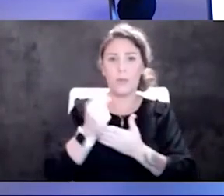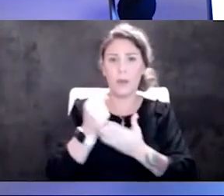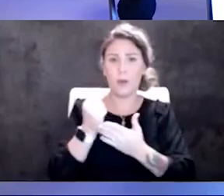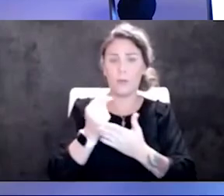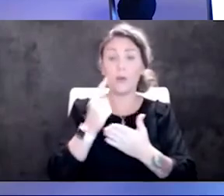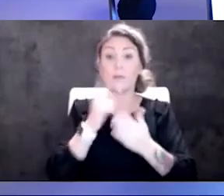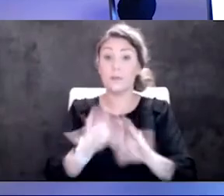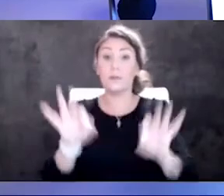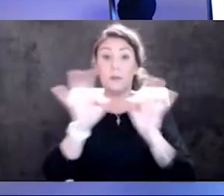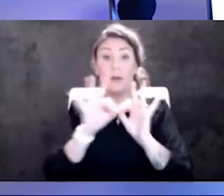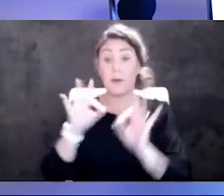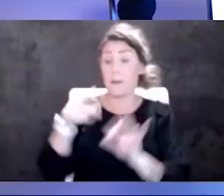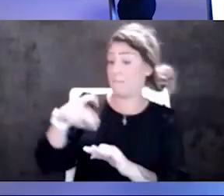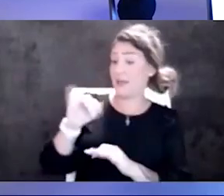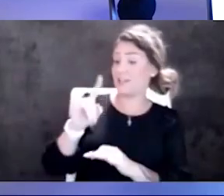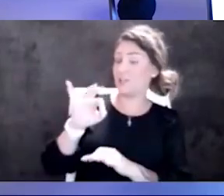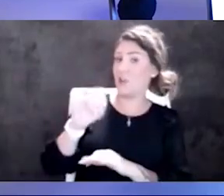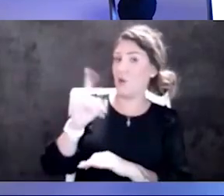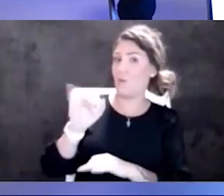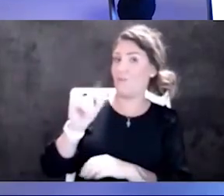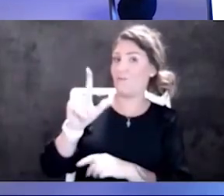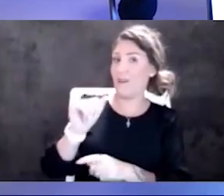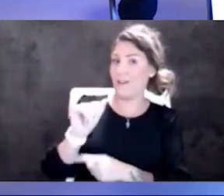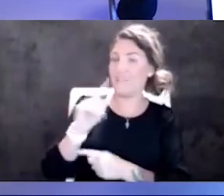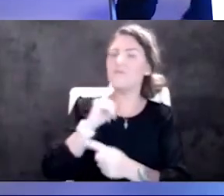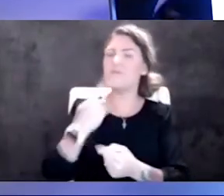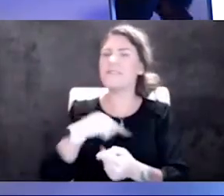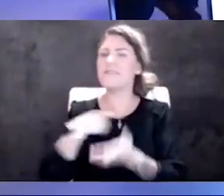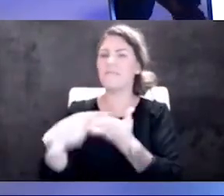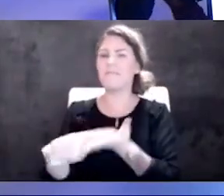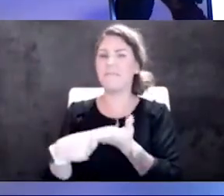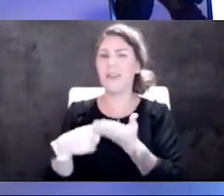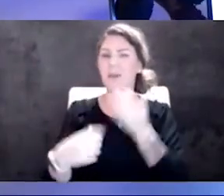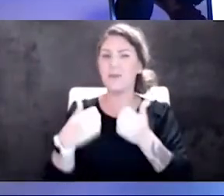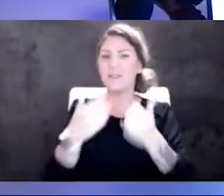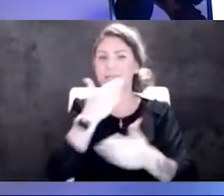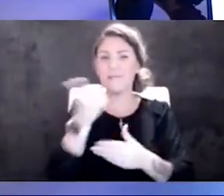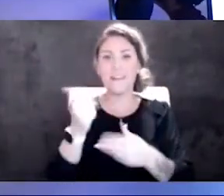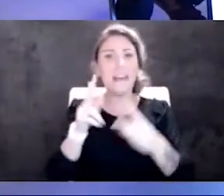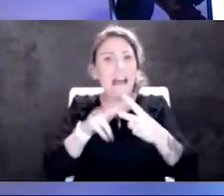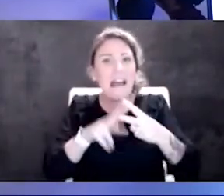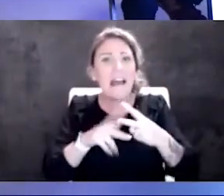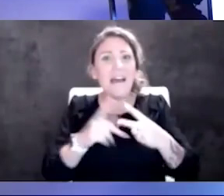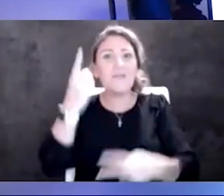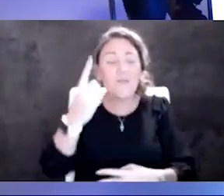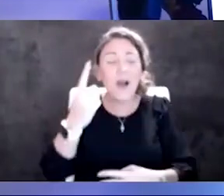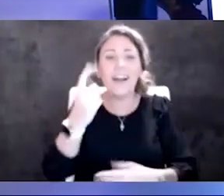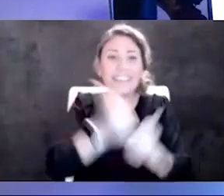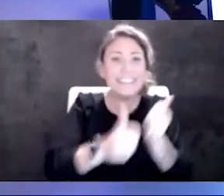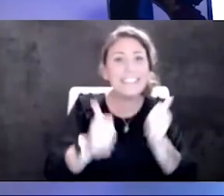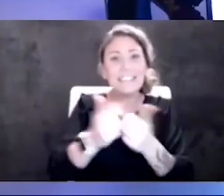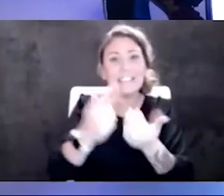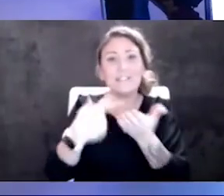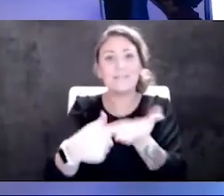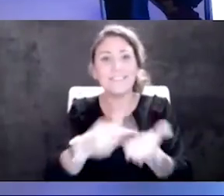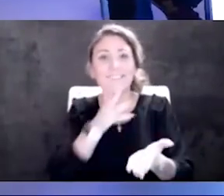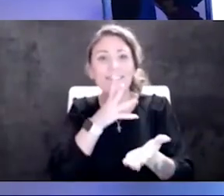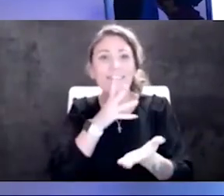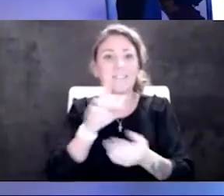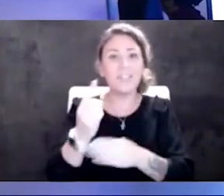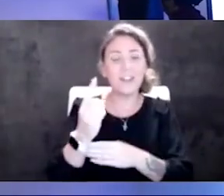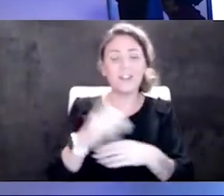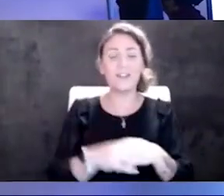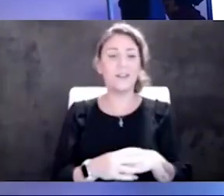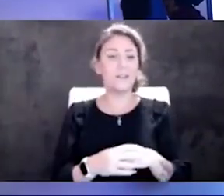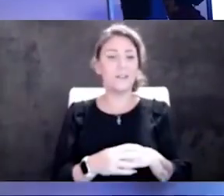is the most exciting. So we can debate which one's the best. But they're both really good. Let's go, let's go. Okay. And monoclonal, so let's talk about the antibody injection.